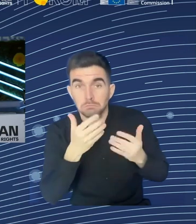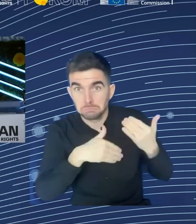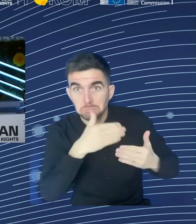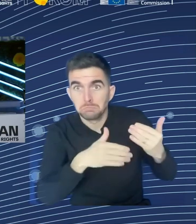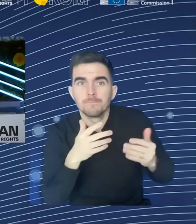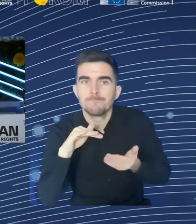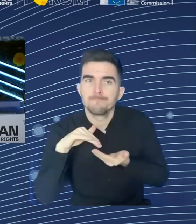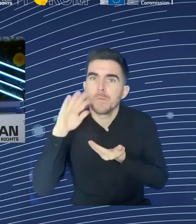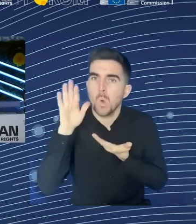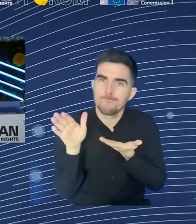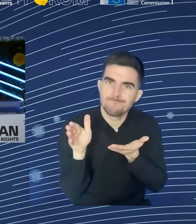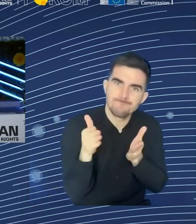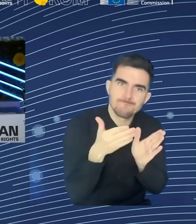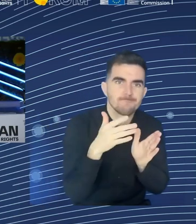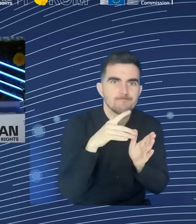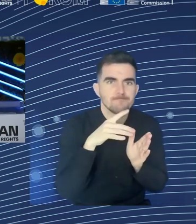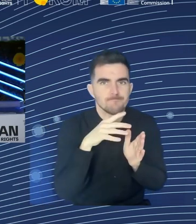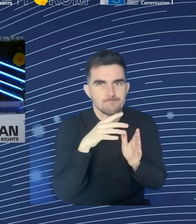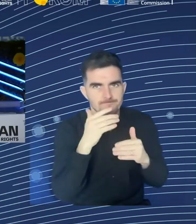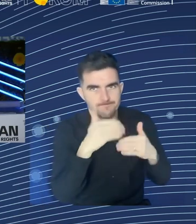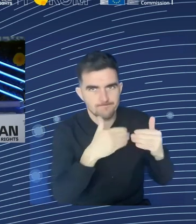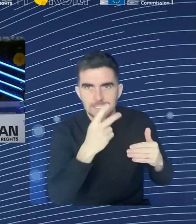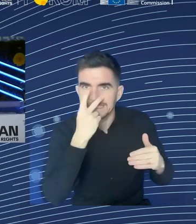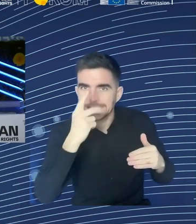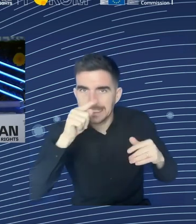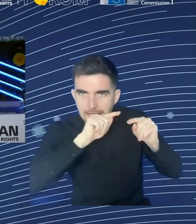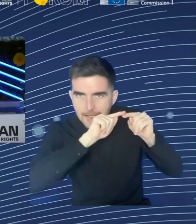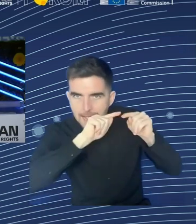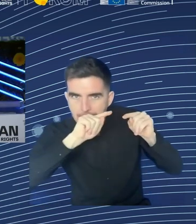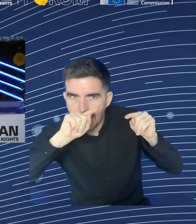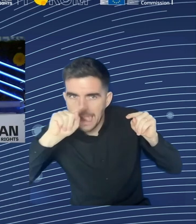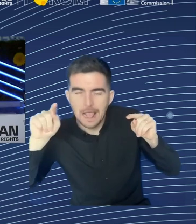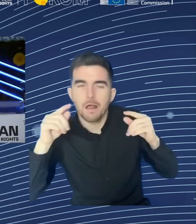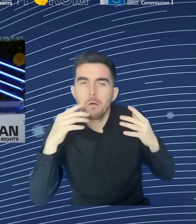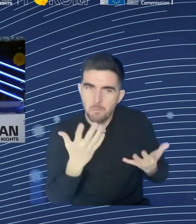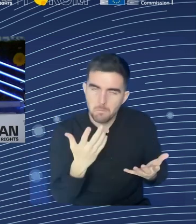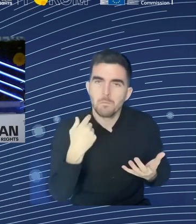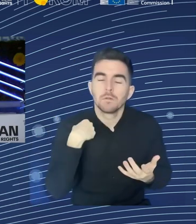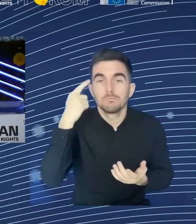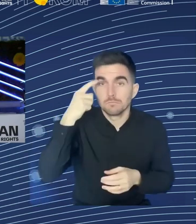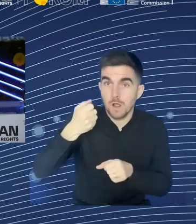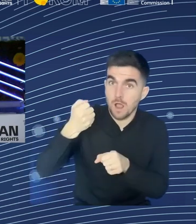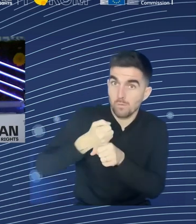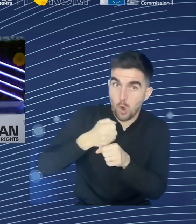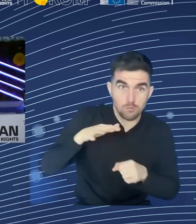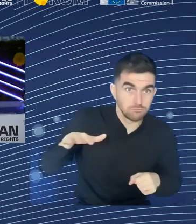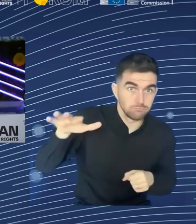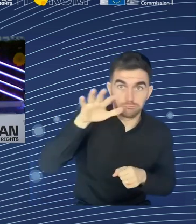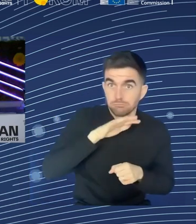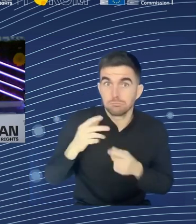factor that explains why now employment growth becomes a bit sluggish, but still from this high level. Now,